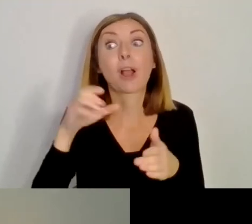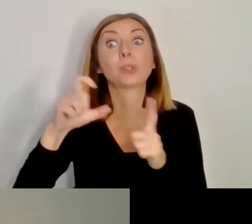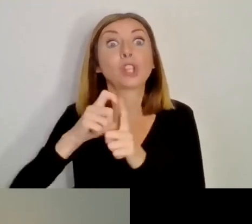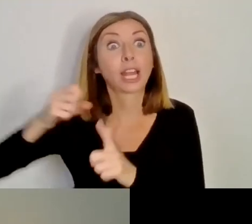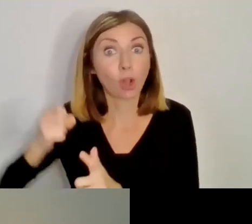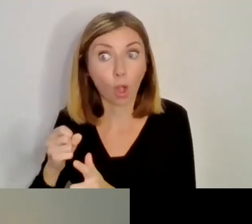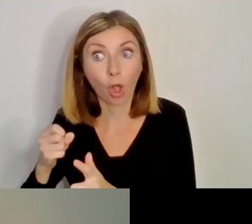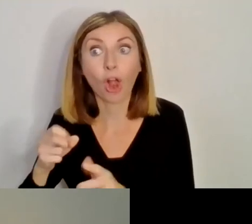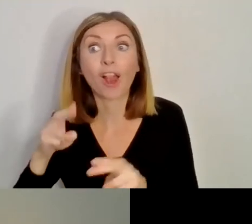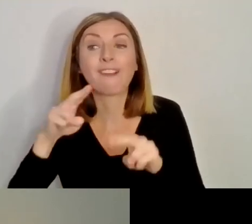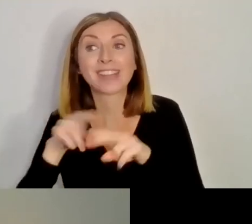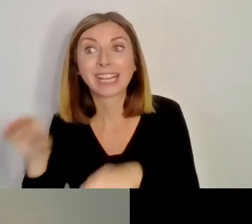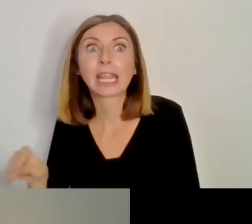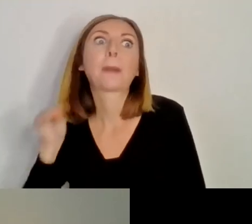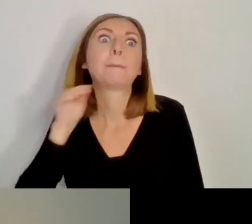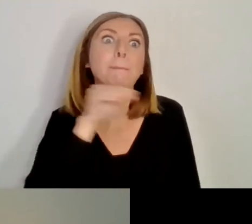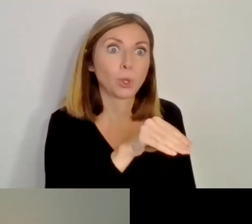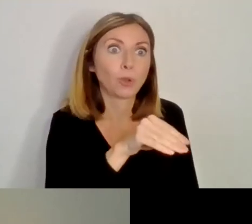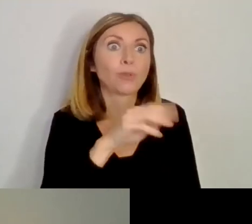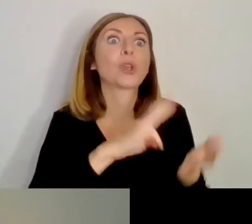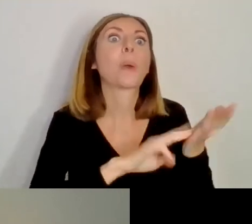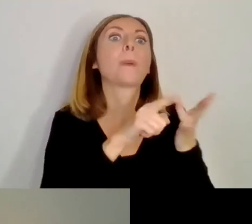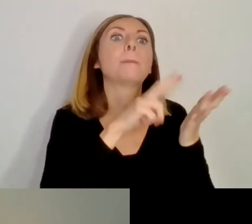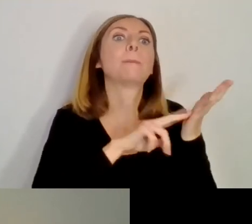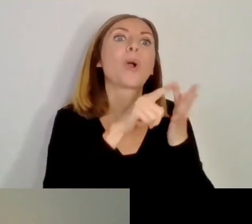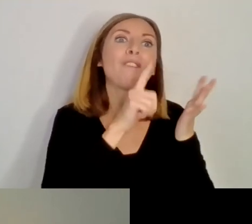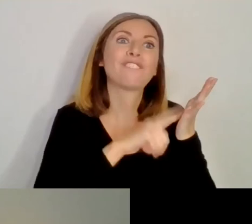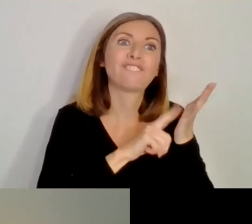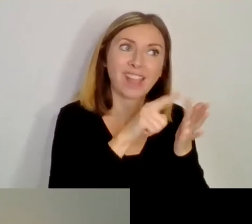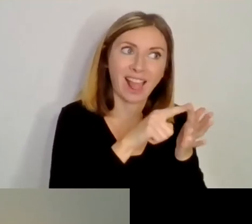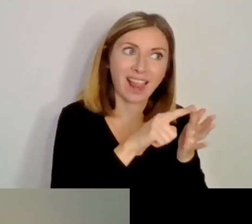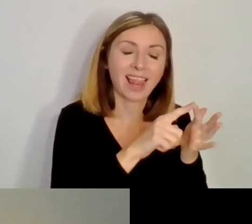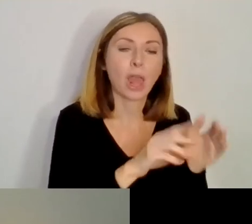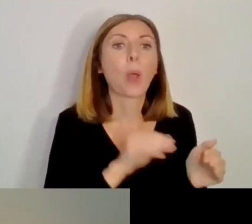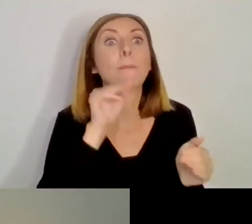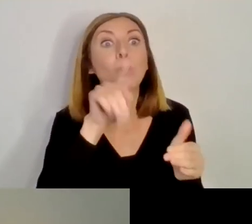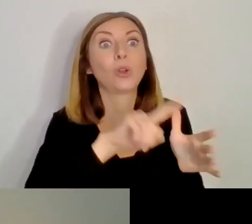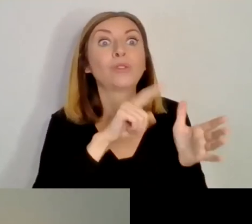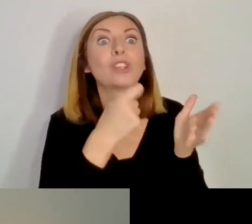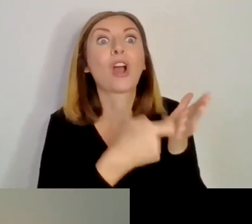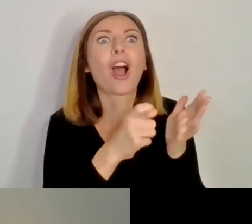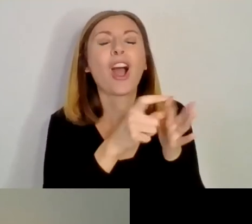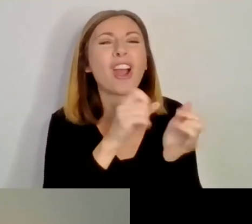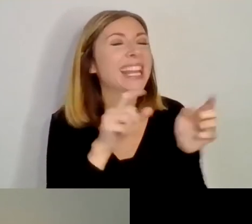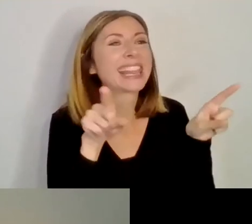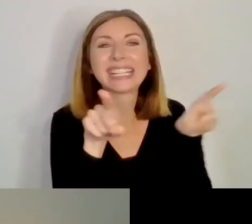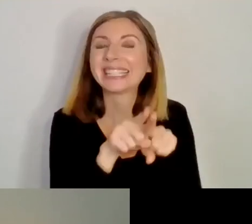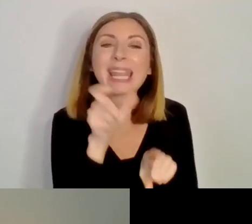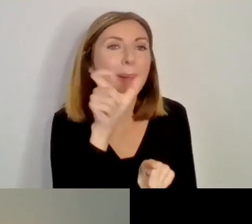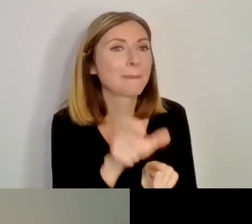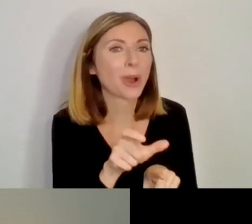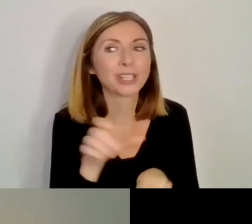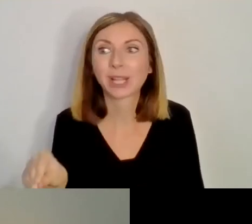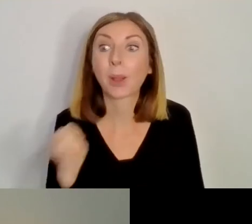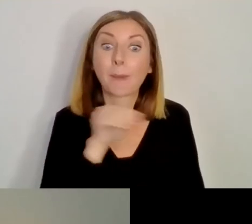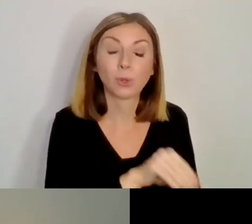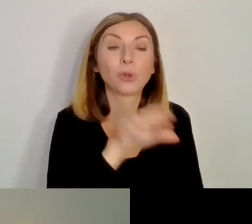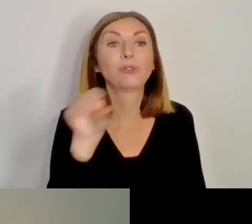Movela and then there's a Finian in Clonard. They all seem to be localizations of the same. What's interesting is